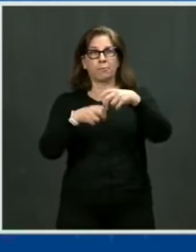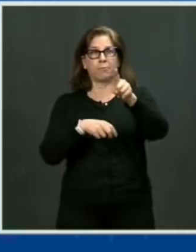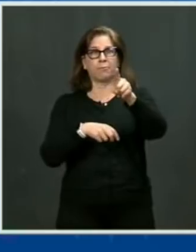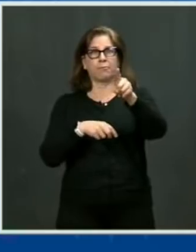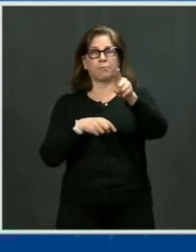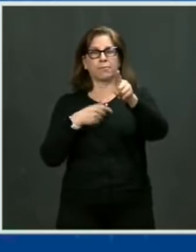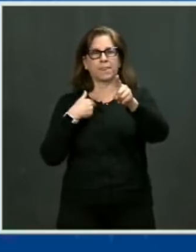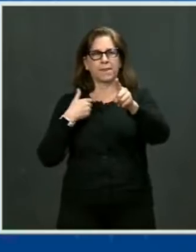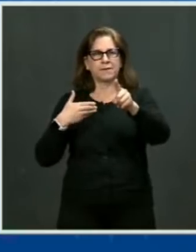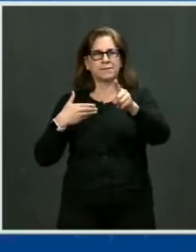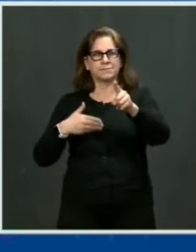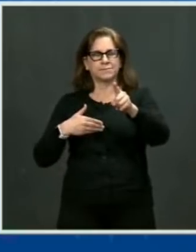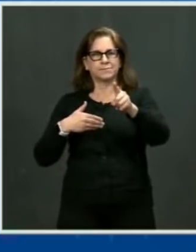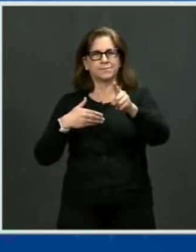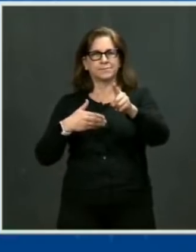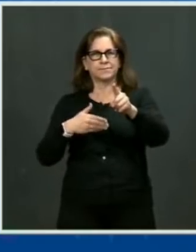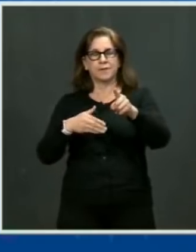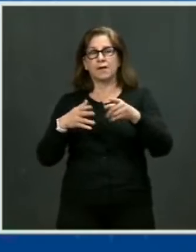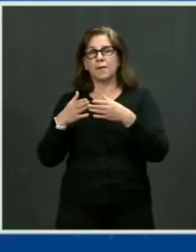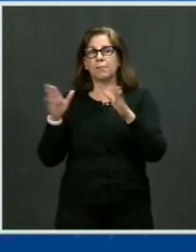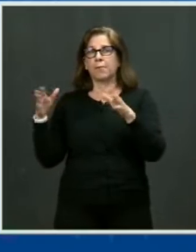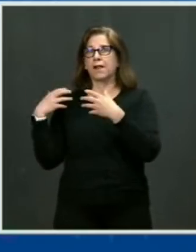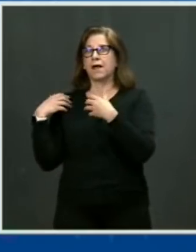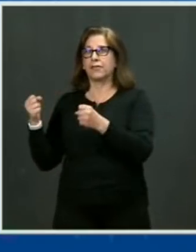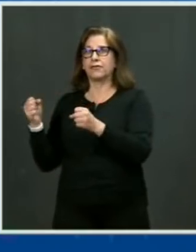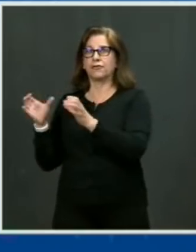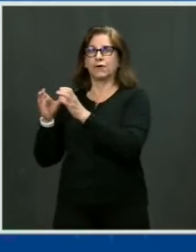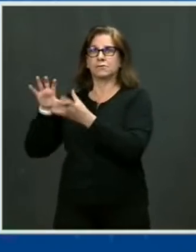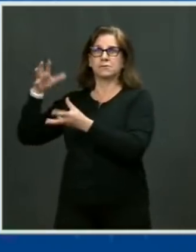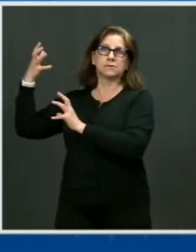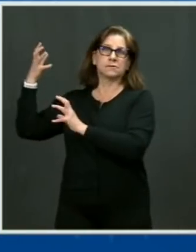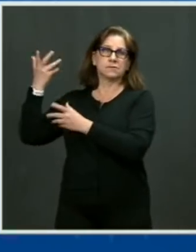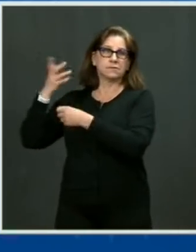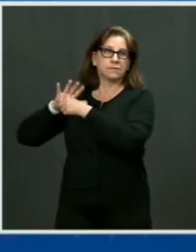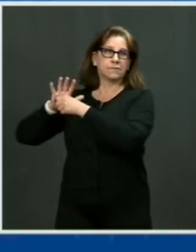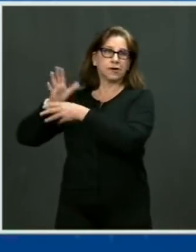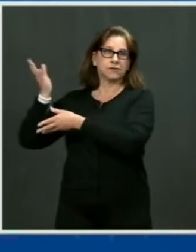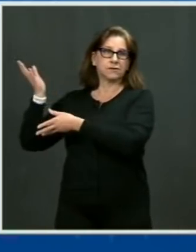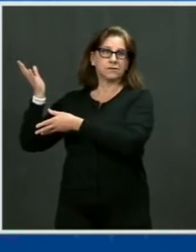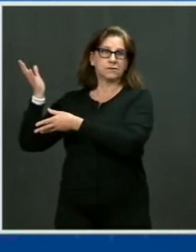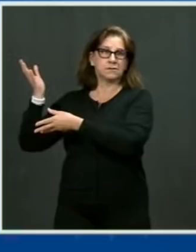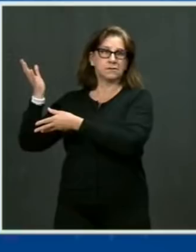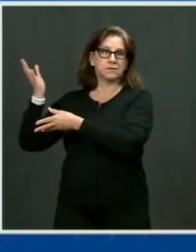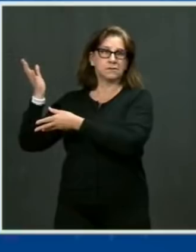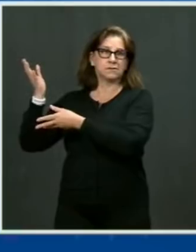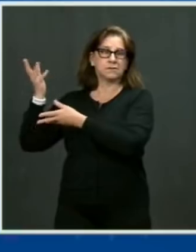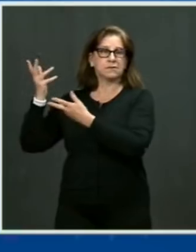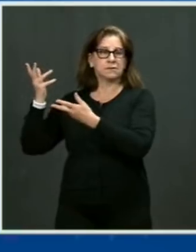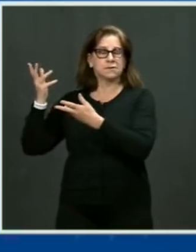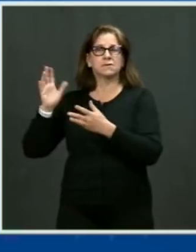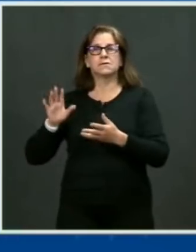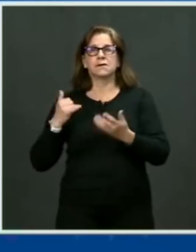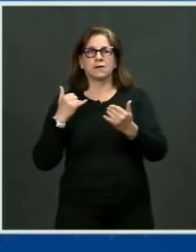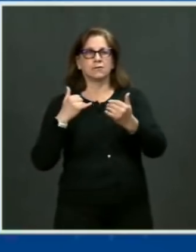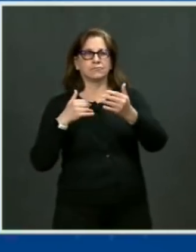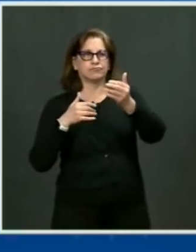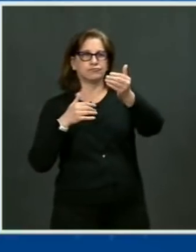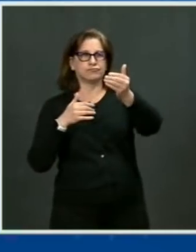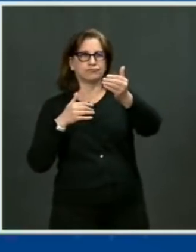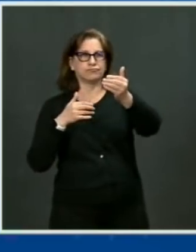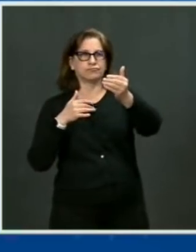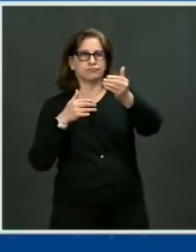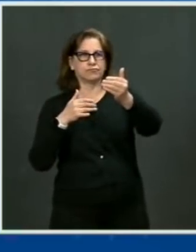health crisis. Nothing, nothing I'm about to recommend in any way impinges on the Second Amendment.